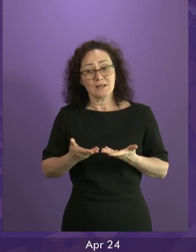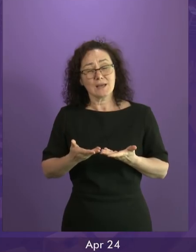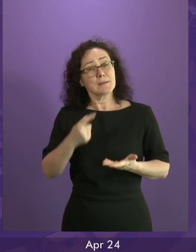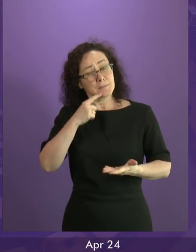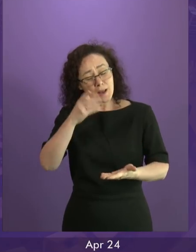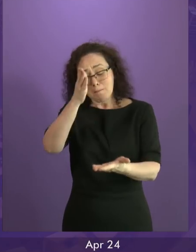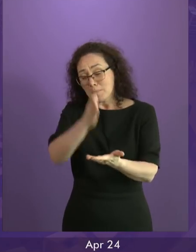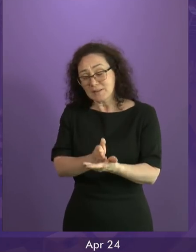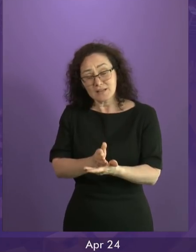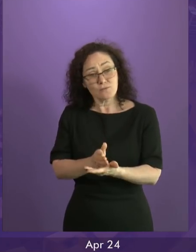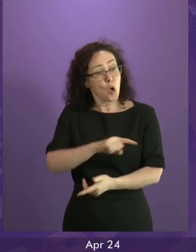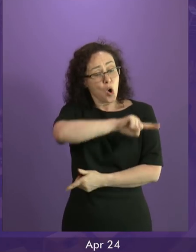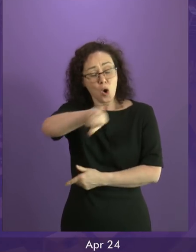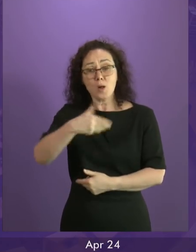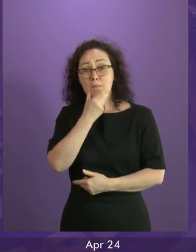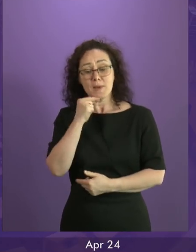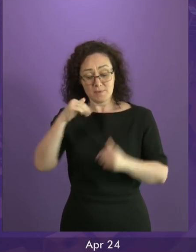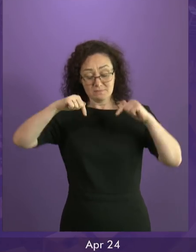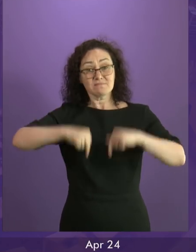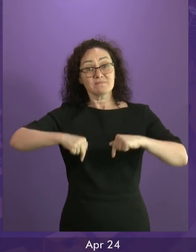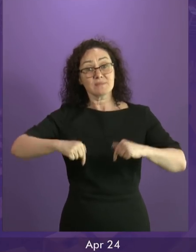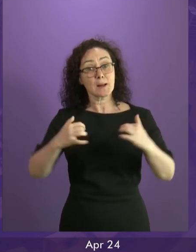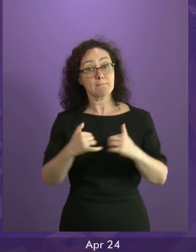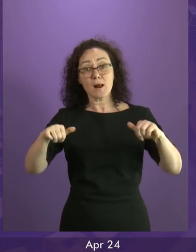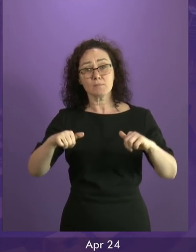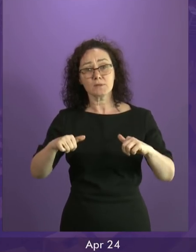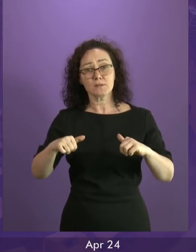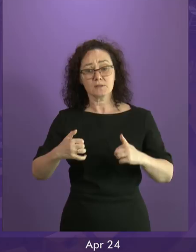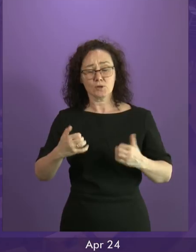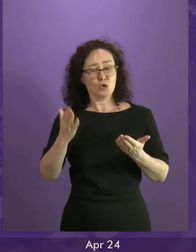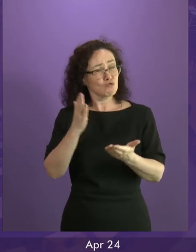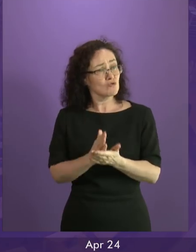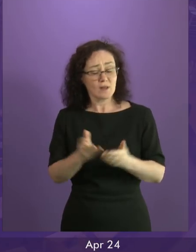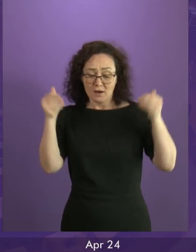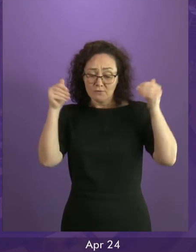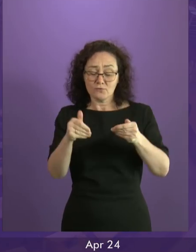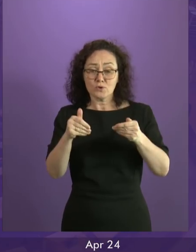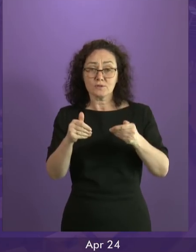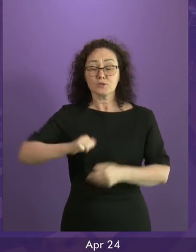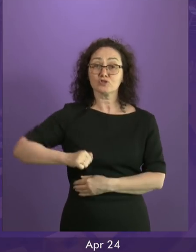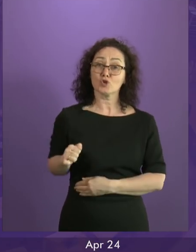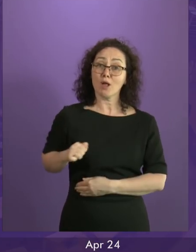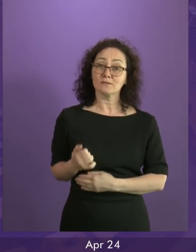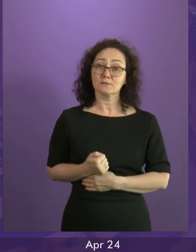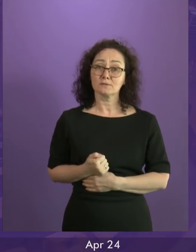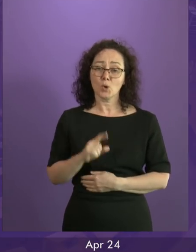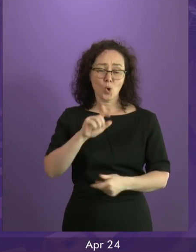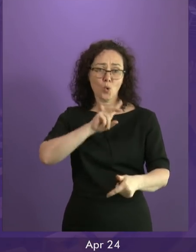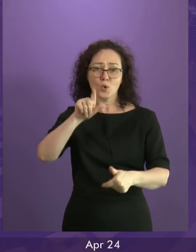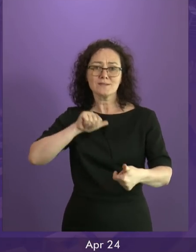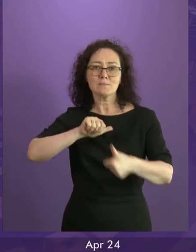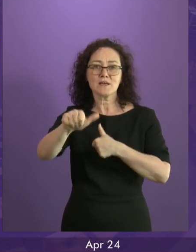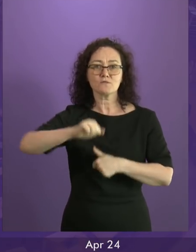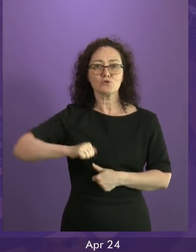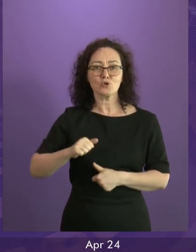everybody in this chamber has the interests of Scotland at heart, nobody can look at the situation and conclude that it is working for